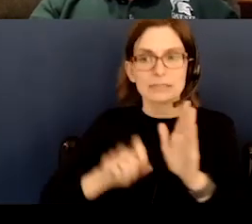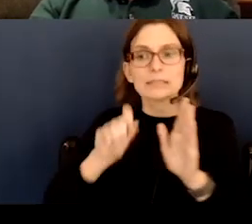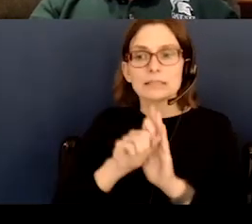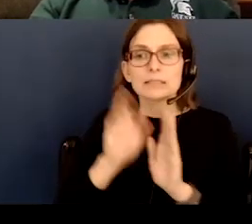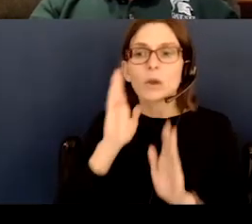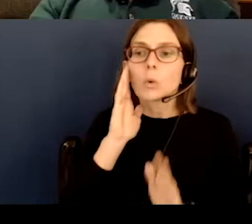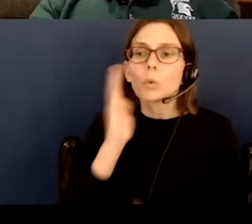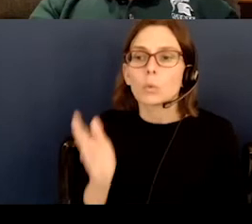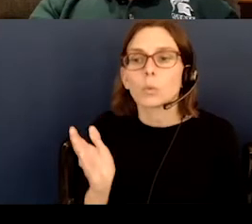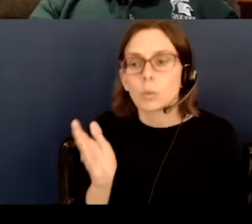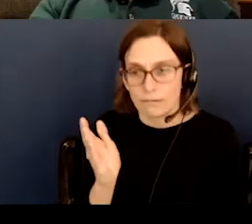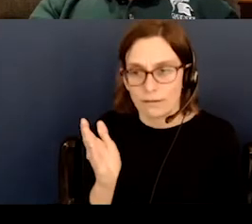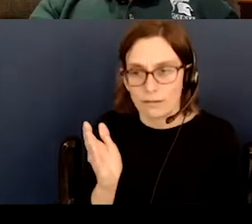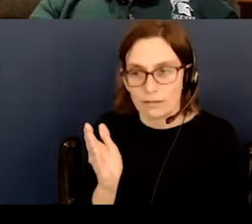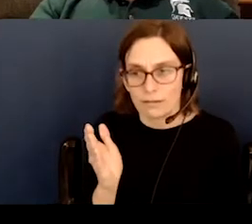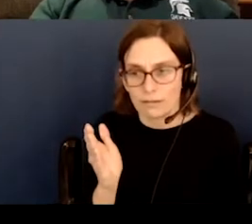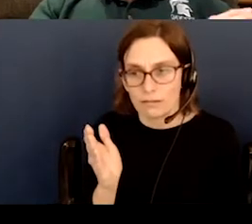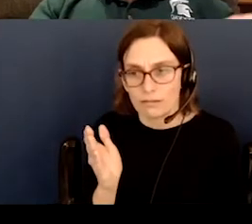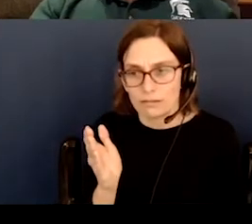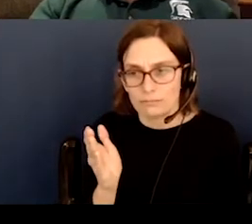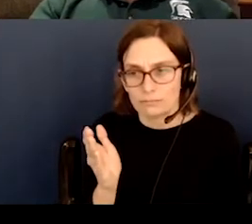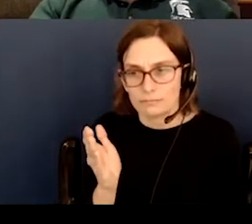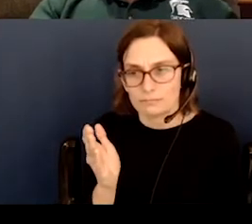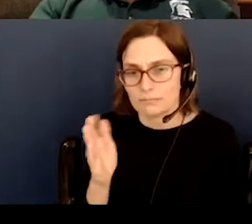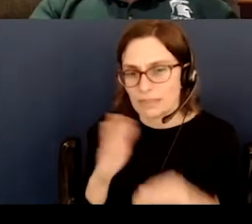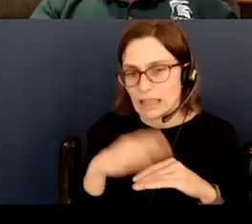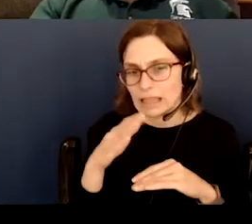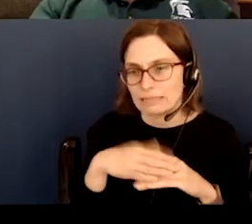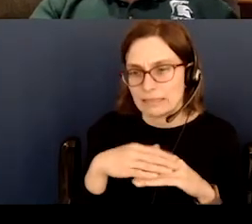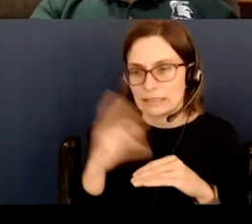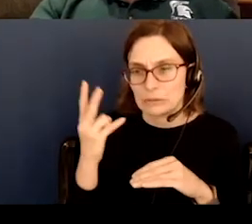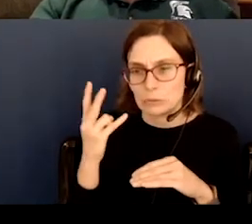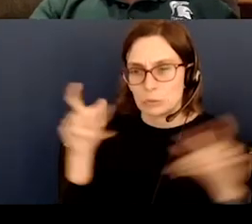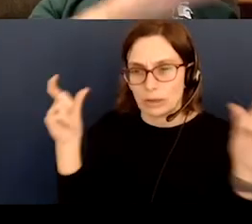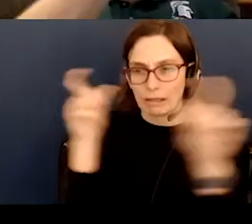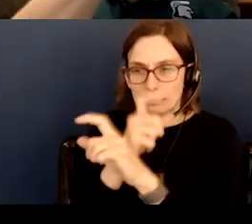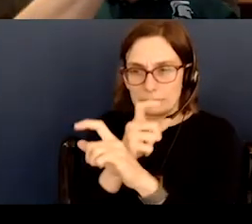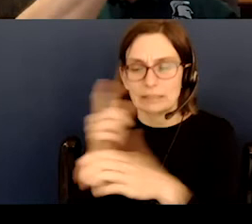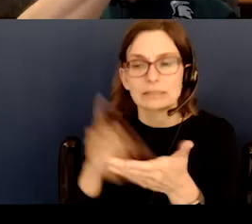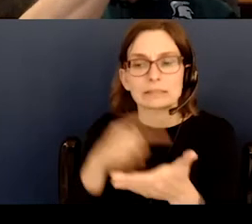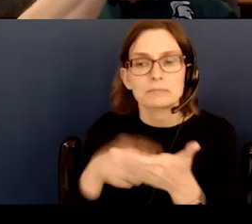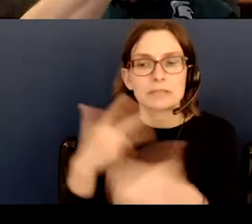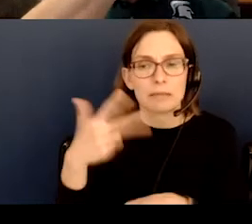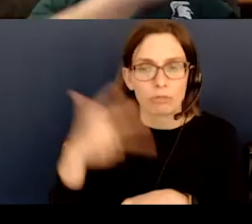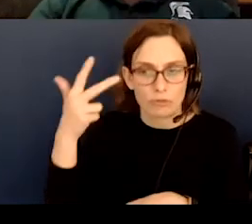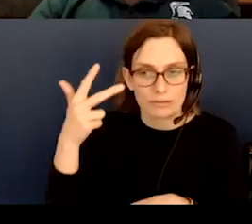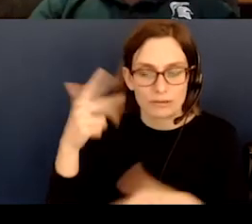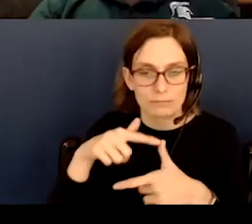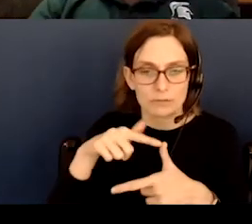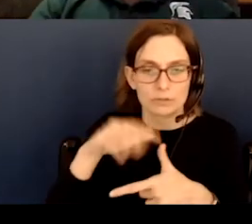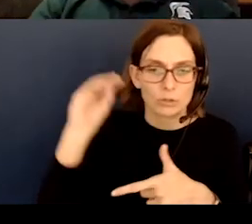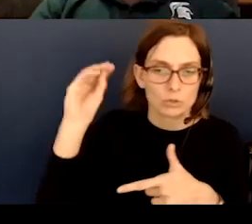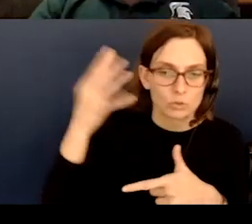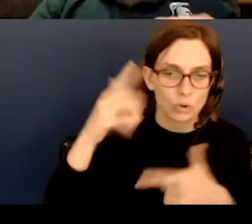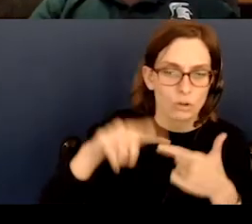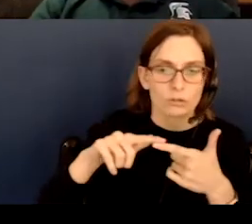at least two eclipses and maybe three. There might be a solar and a lunar, or there might